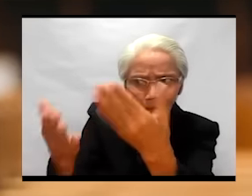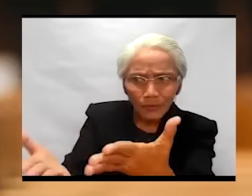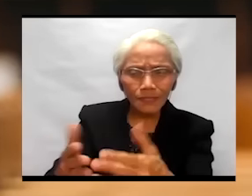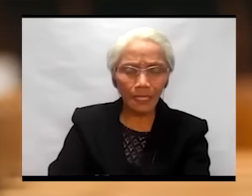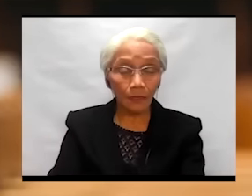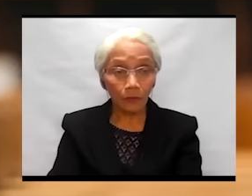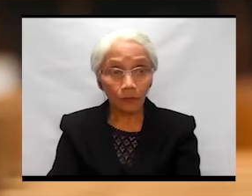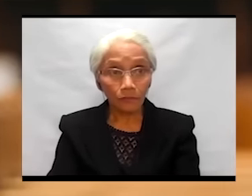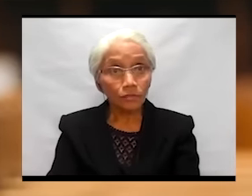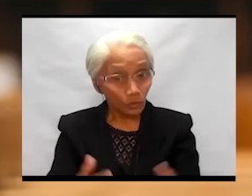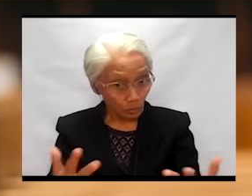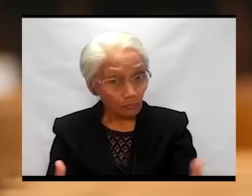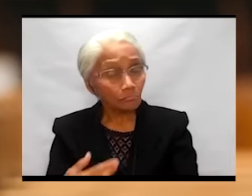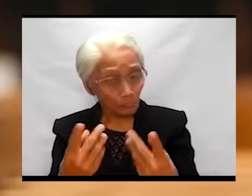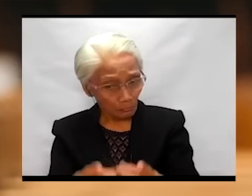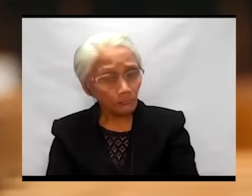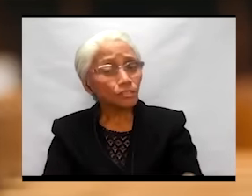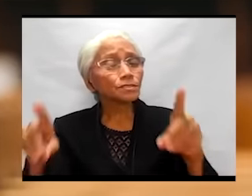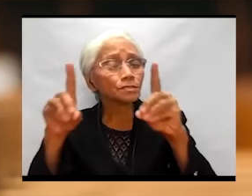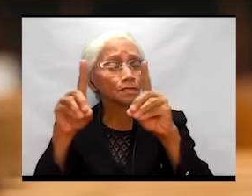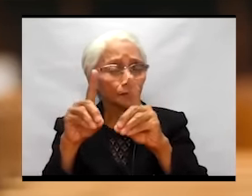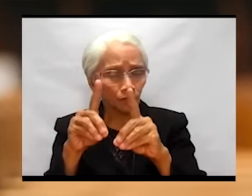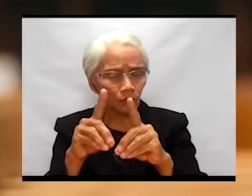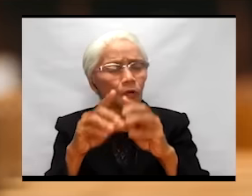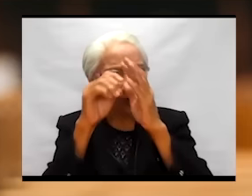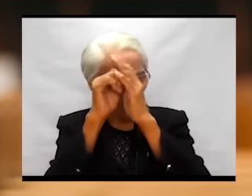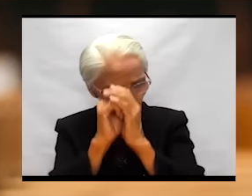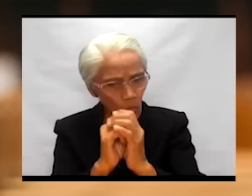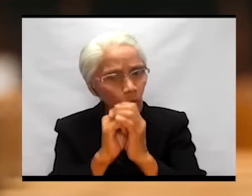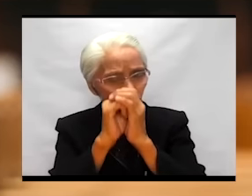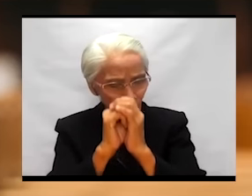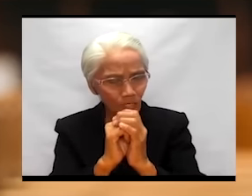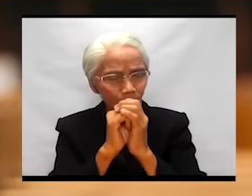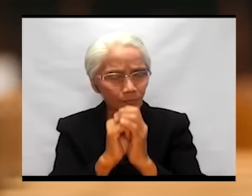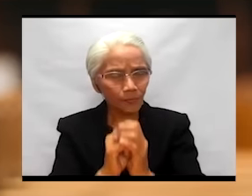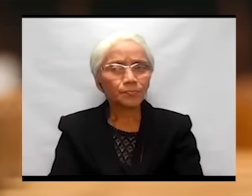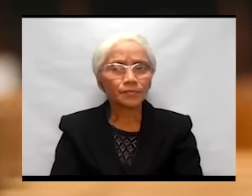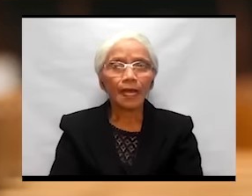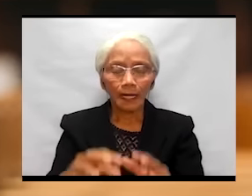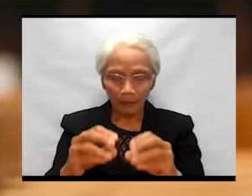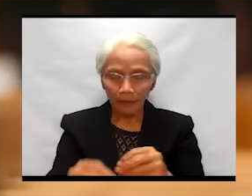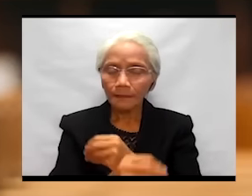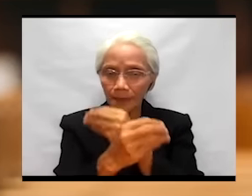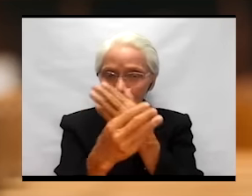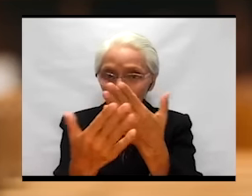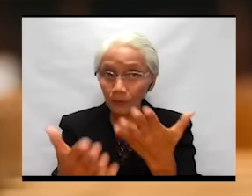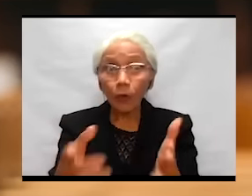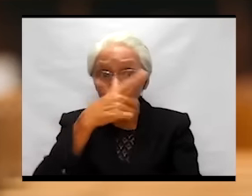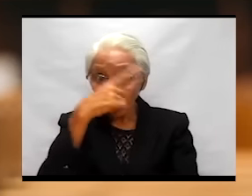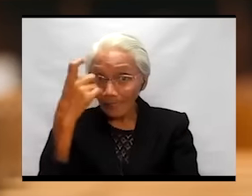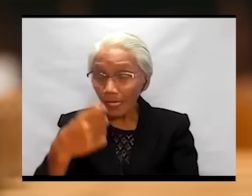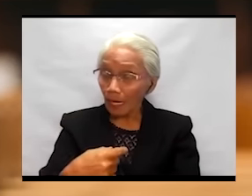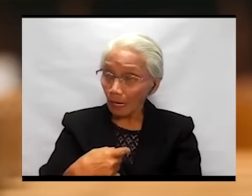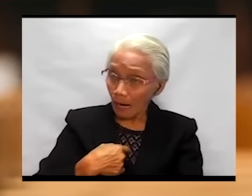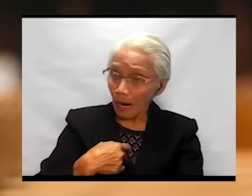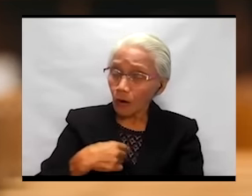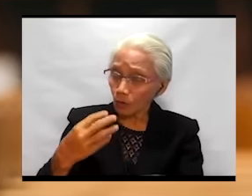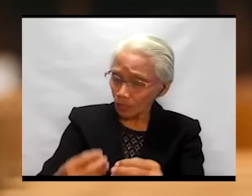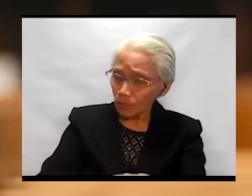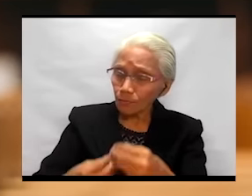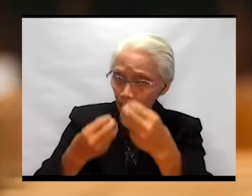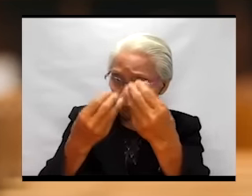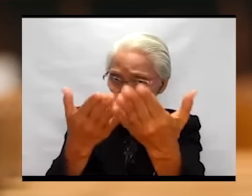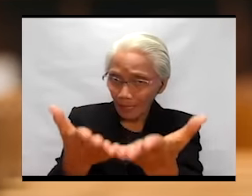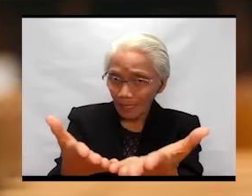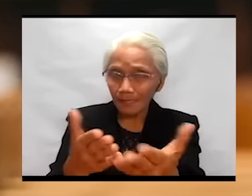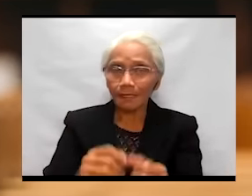iyo. So, I deserve the worship that you can give because I'm the one who is